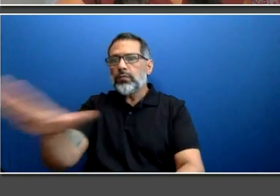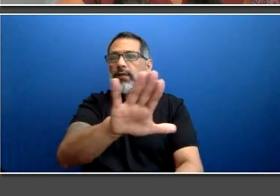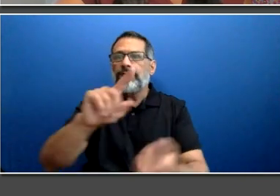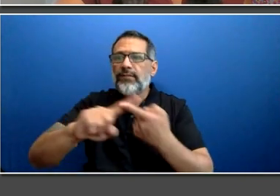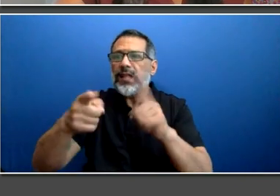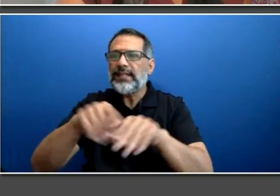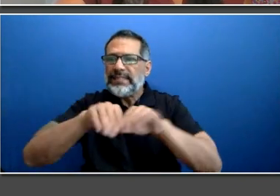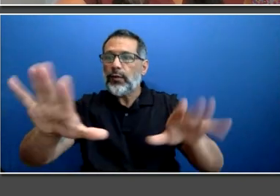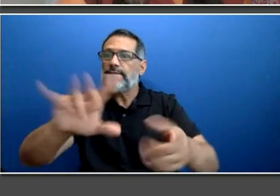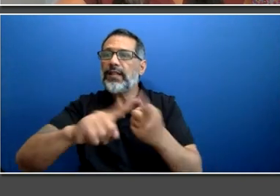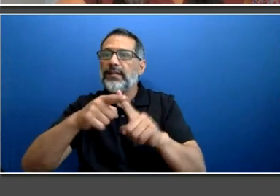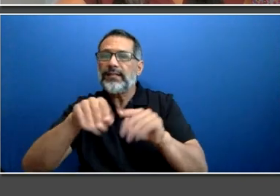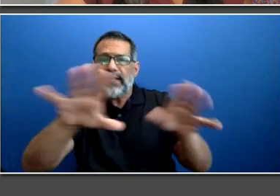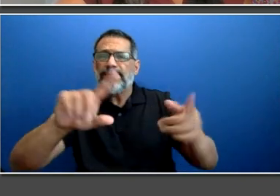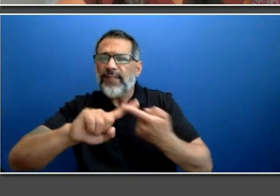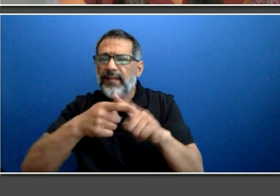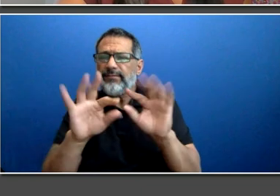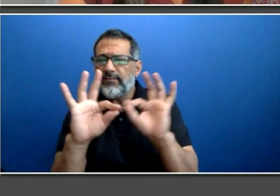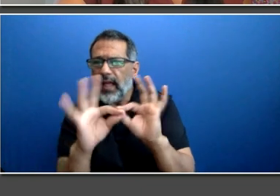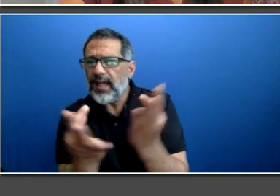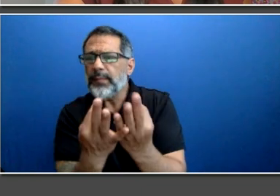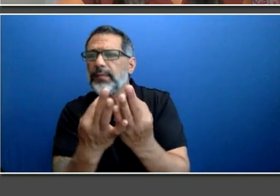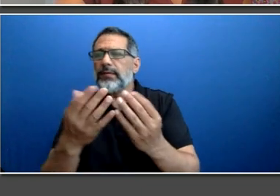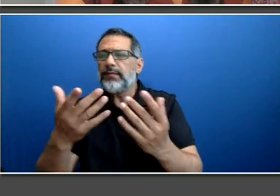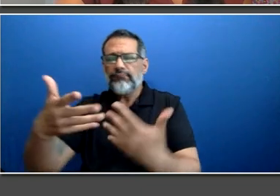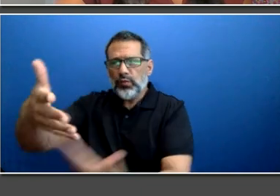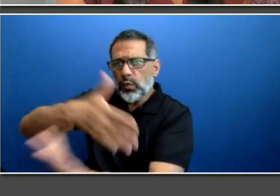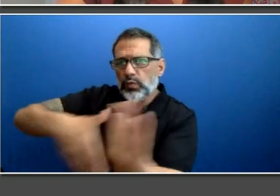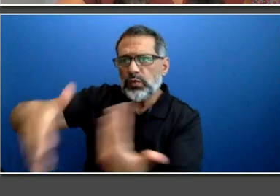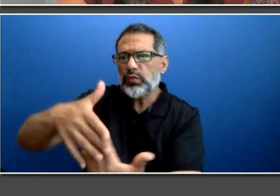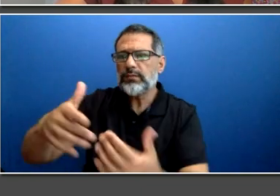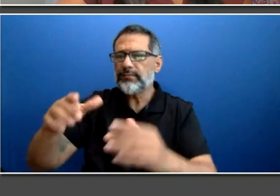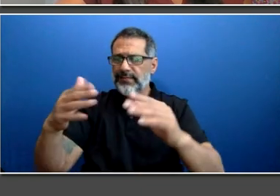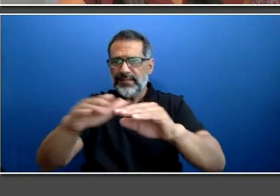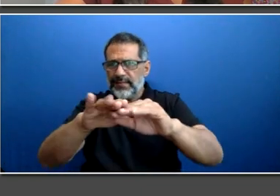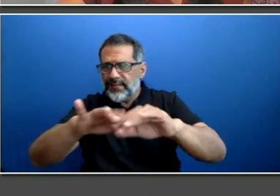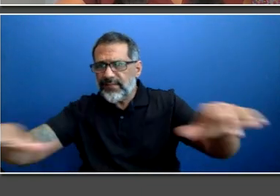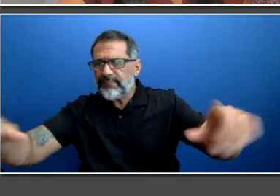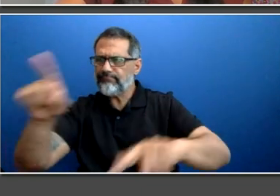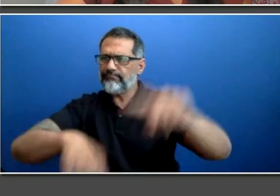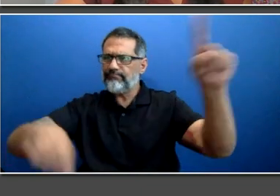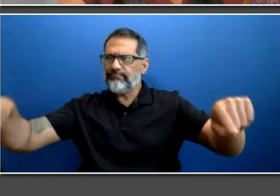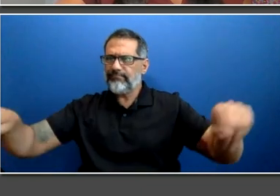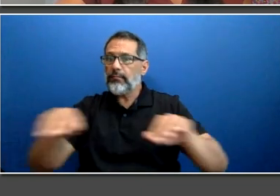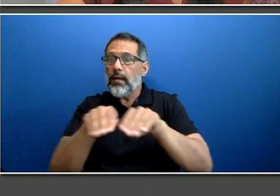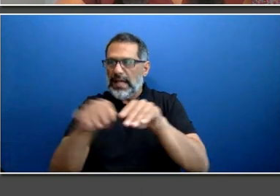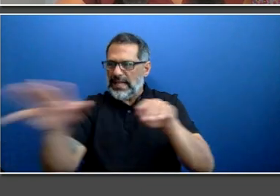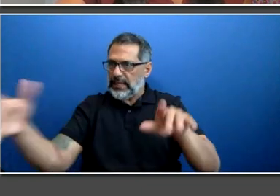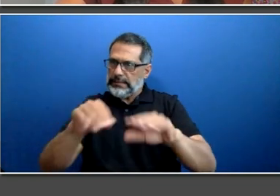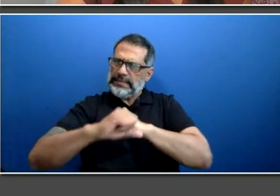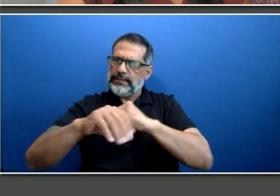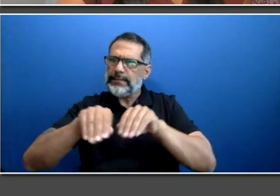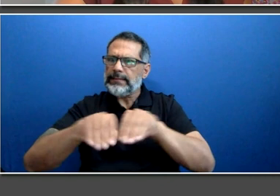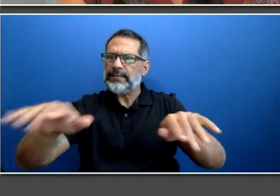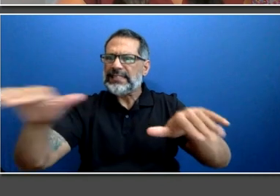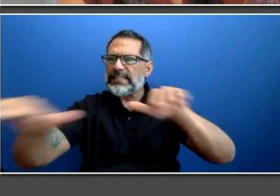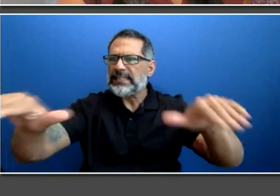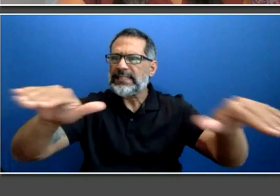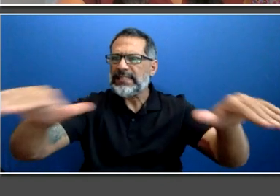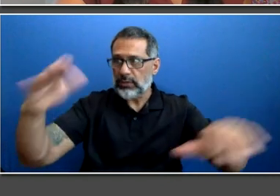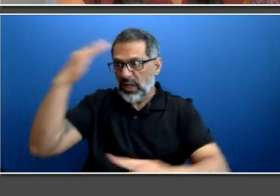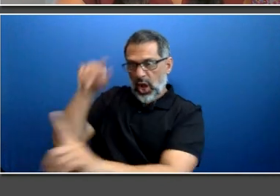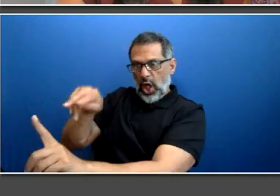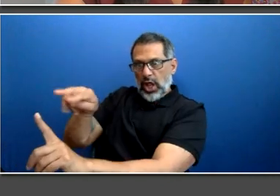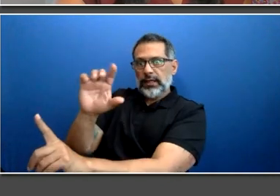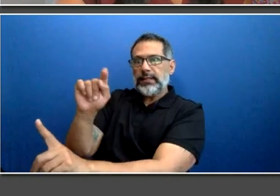circles, so that they too can also be aware that the TTC hires for a number of different jobs. I think Rick mentioned a